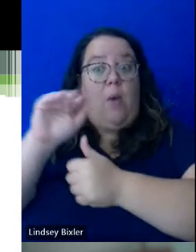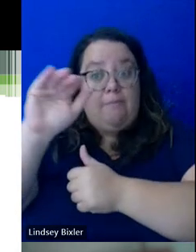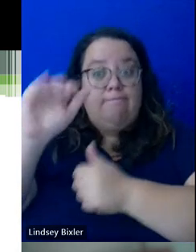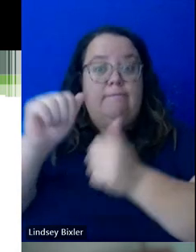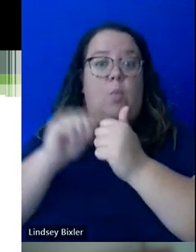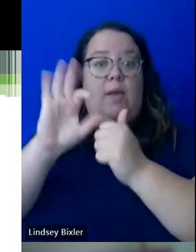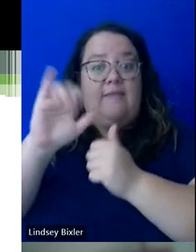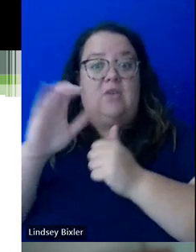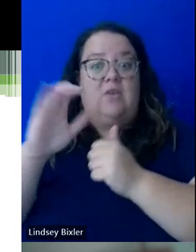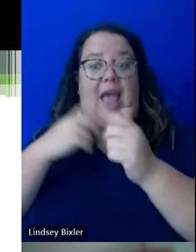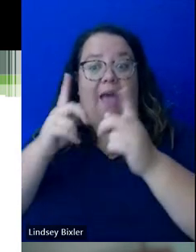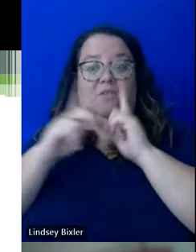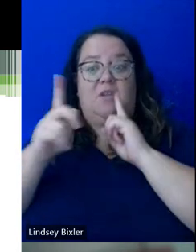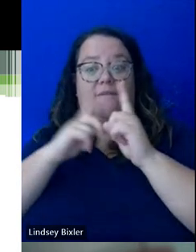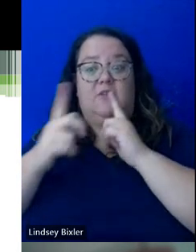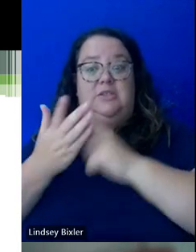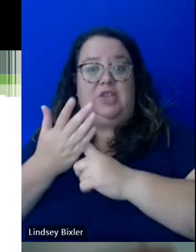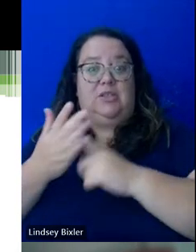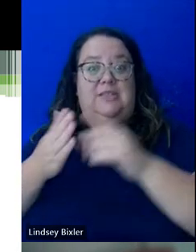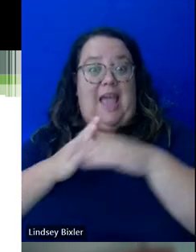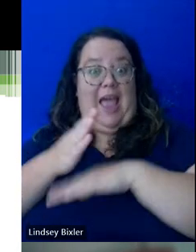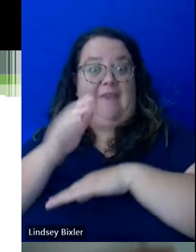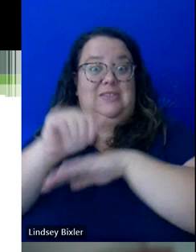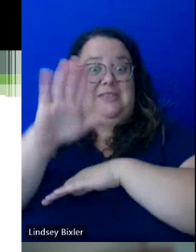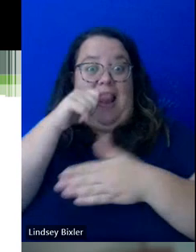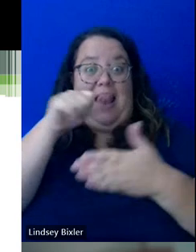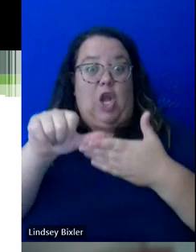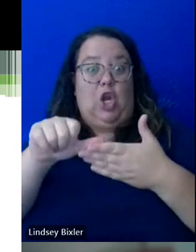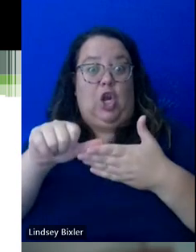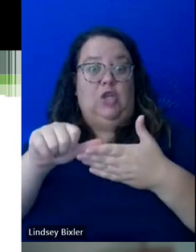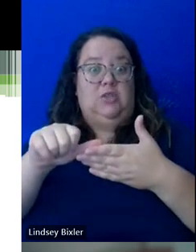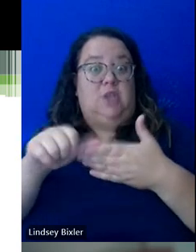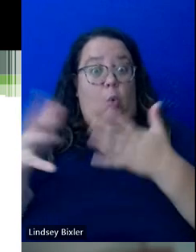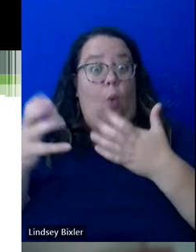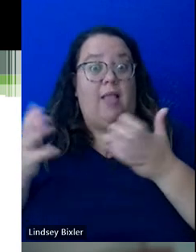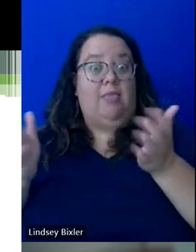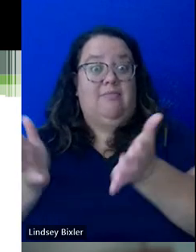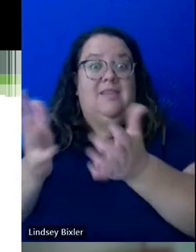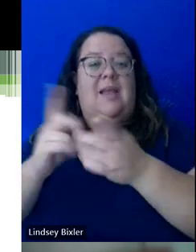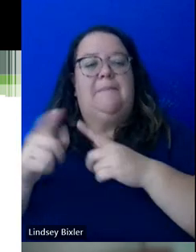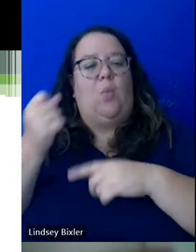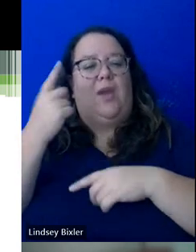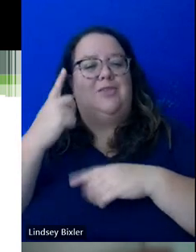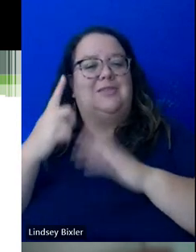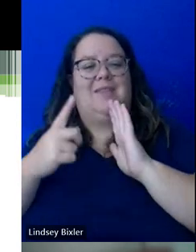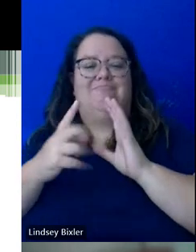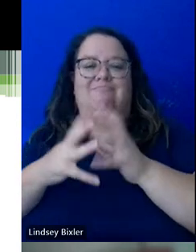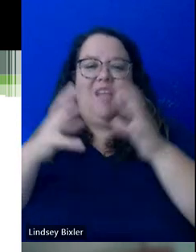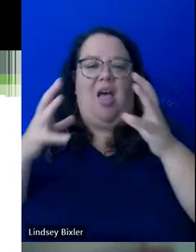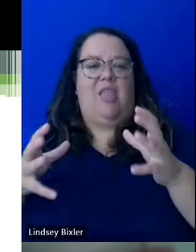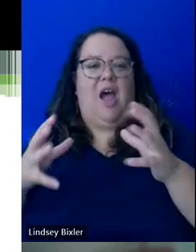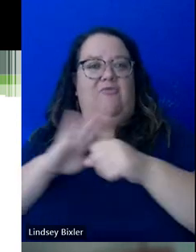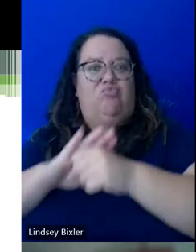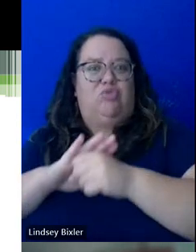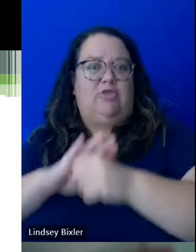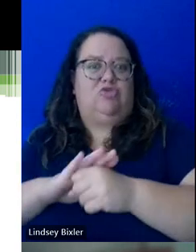those conversations after they send their accommodation letters each and every semester, we understand that there's a lot of, you know, pressure